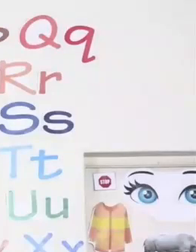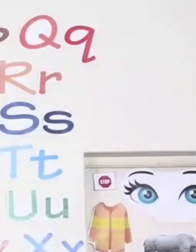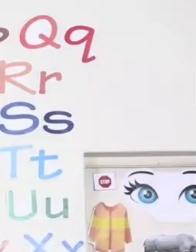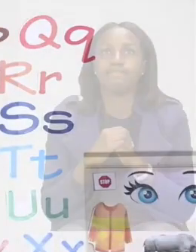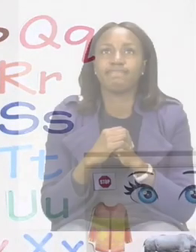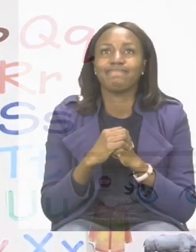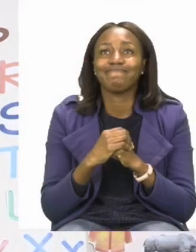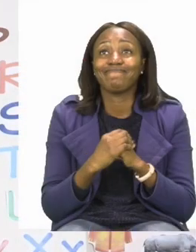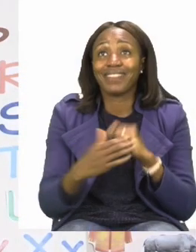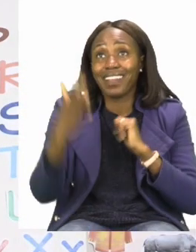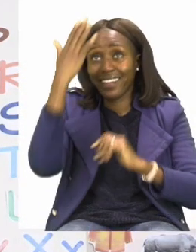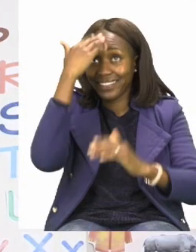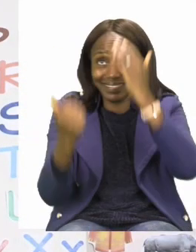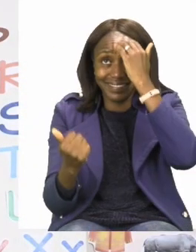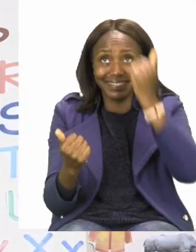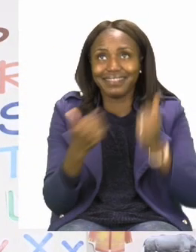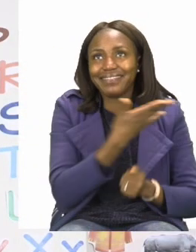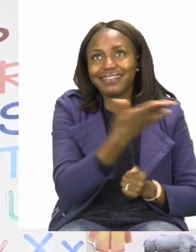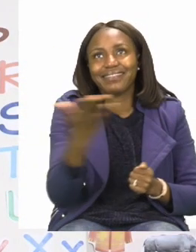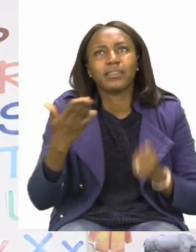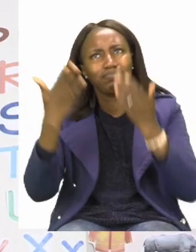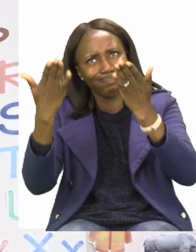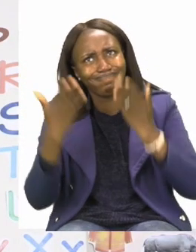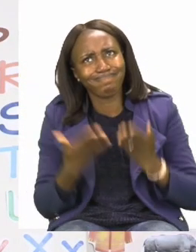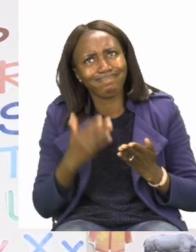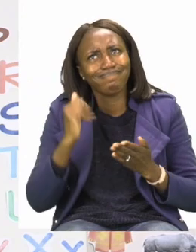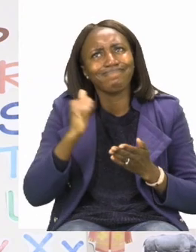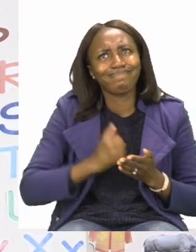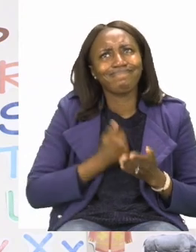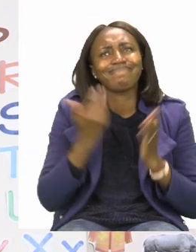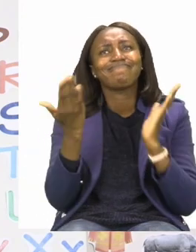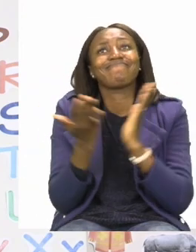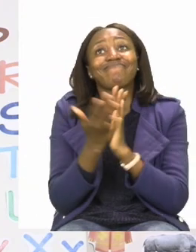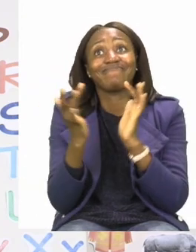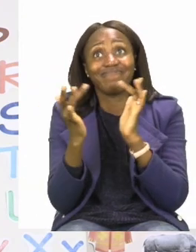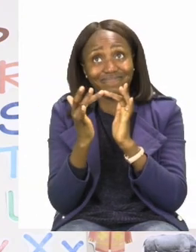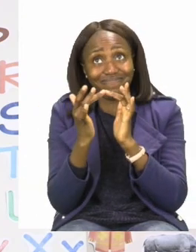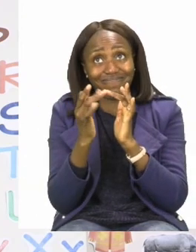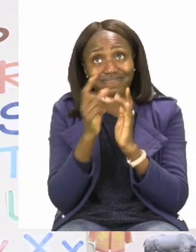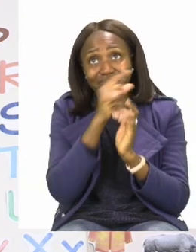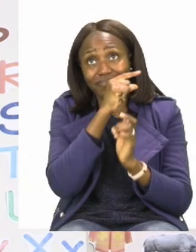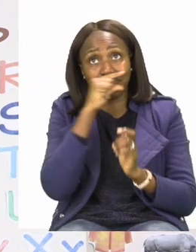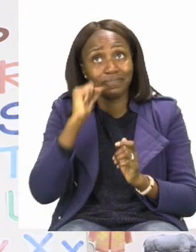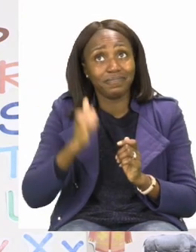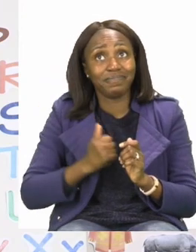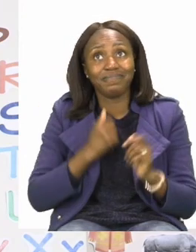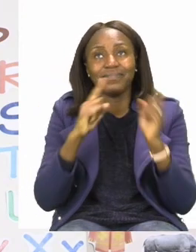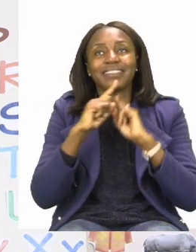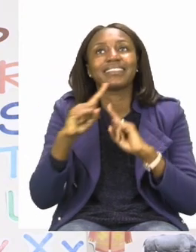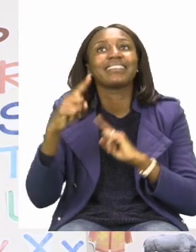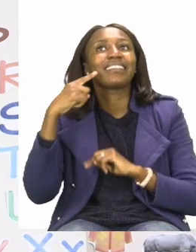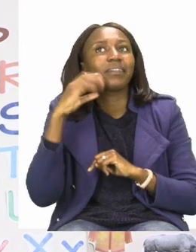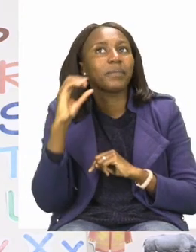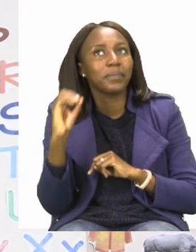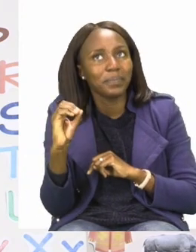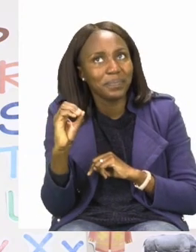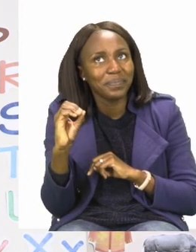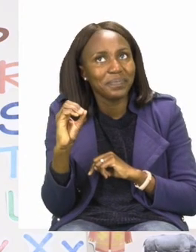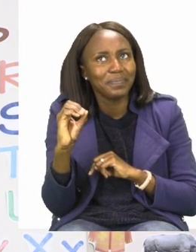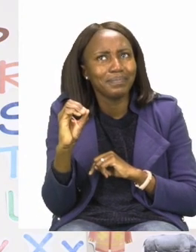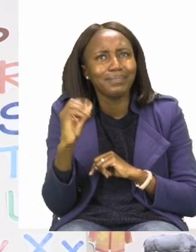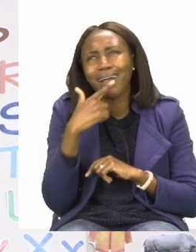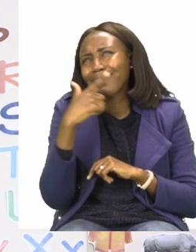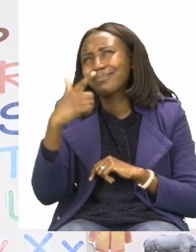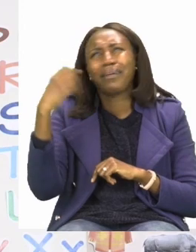Hello everyone and welcome to MyZone Online School. My name is Teacher